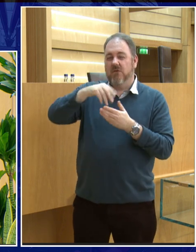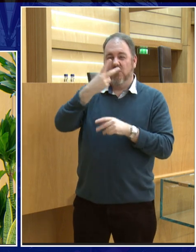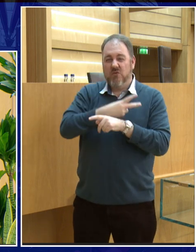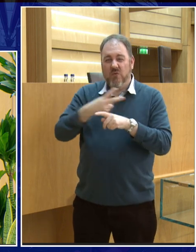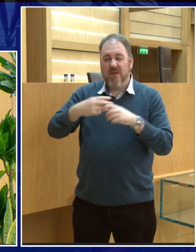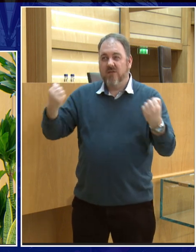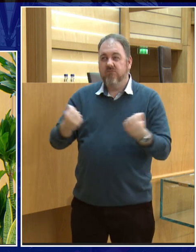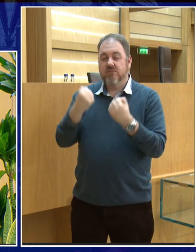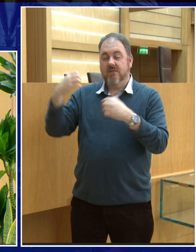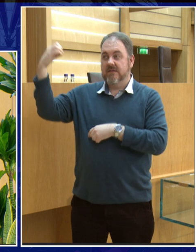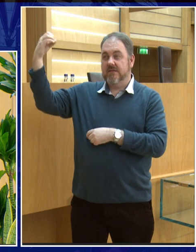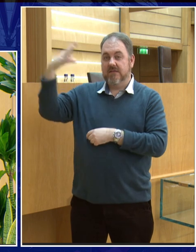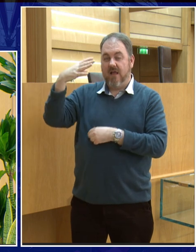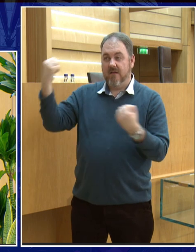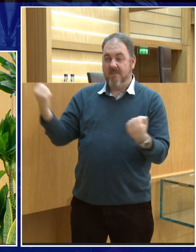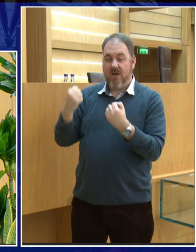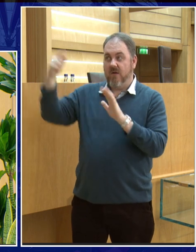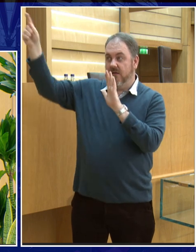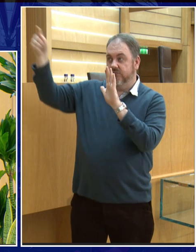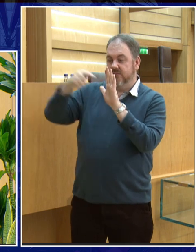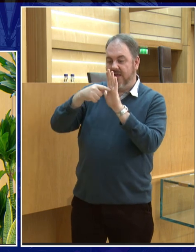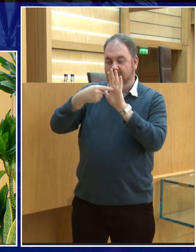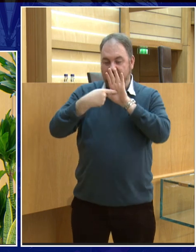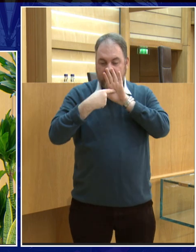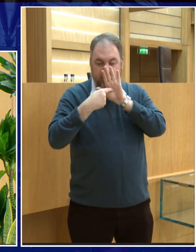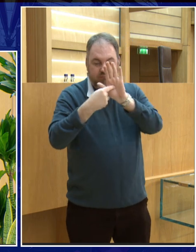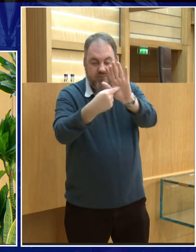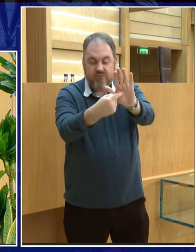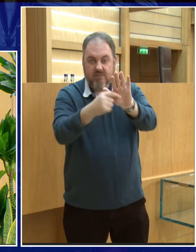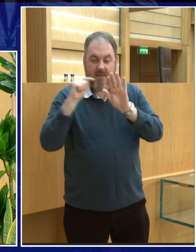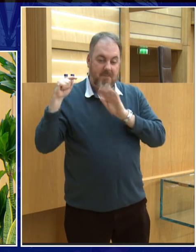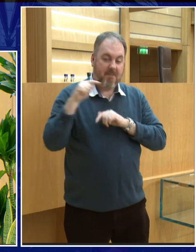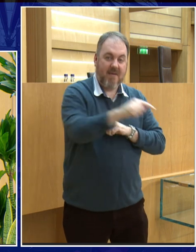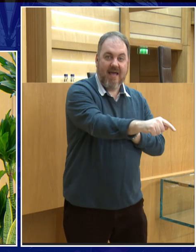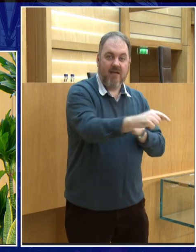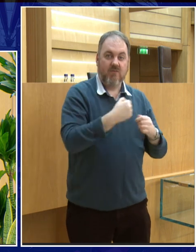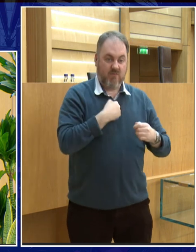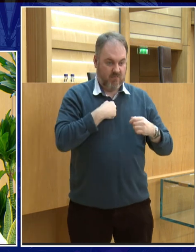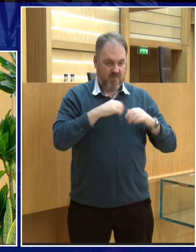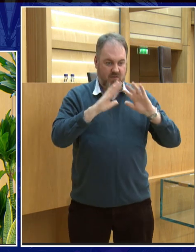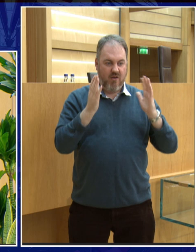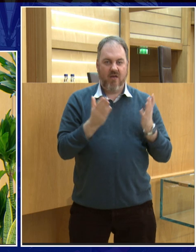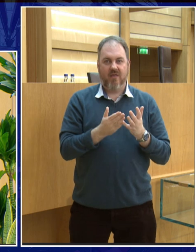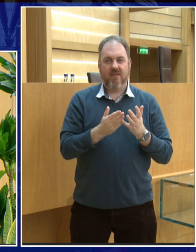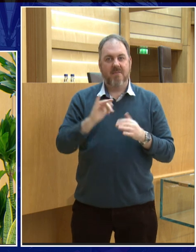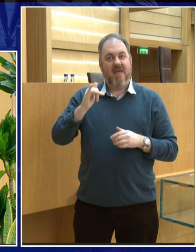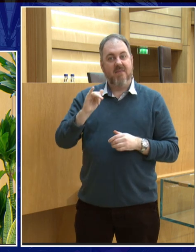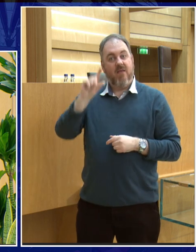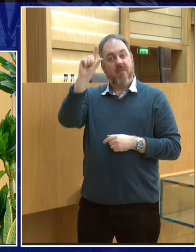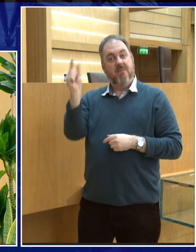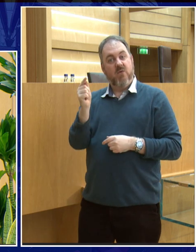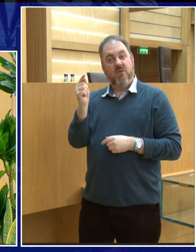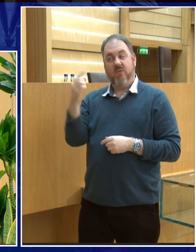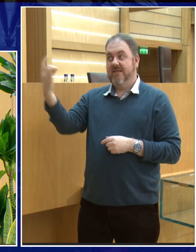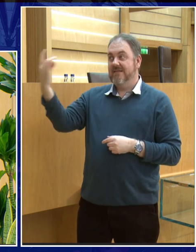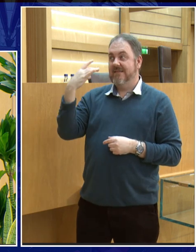daylight and then you can beam that power back down to earth via microwaves so we could use the moon to power the earth in the future